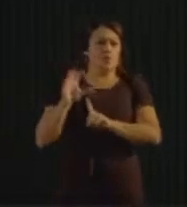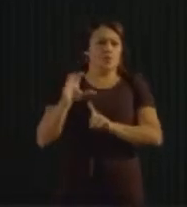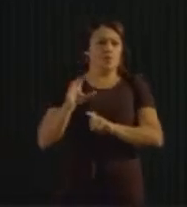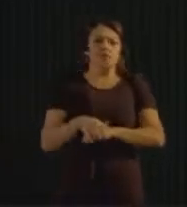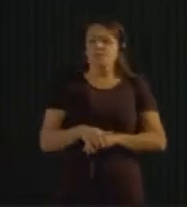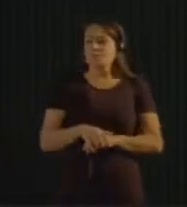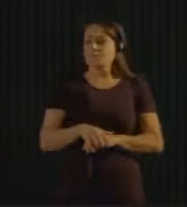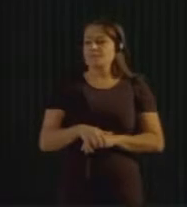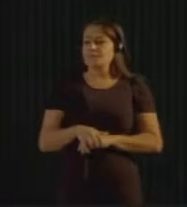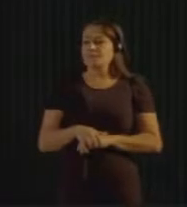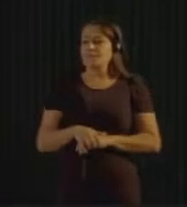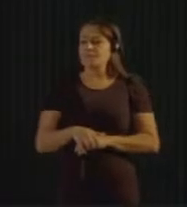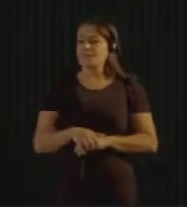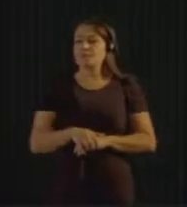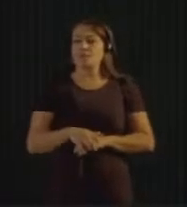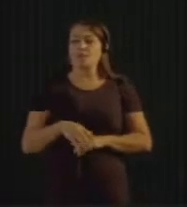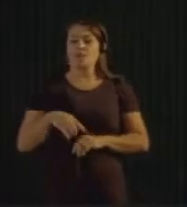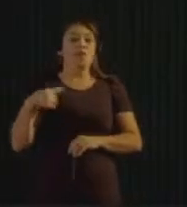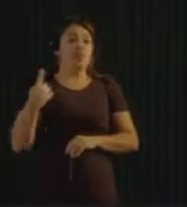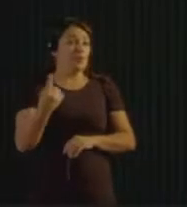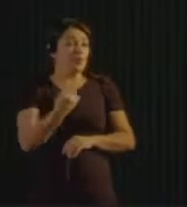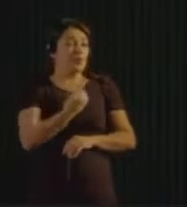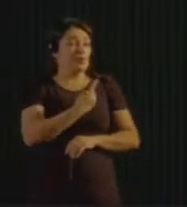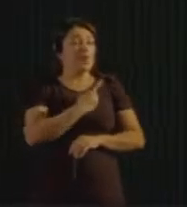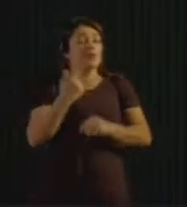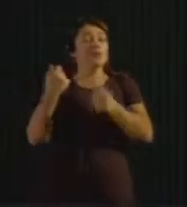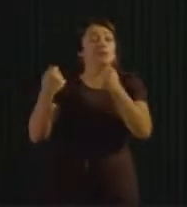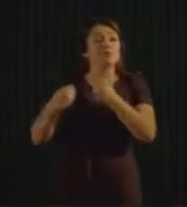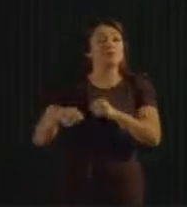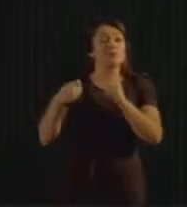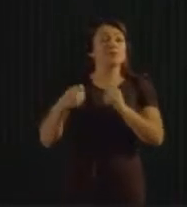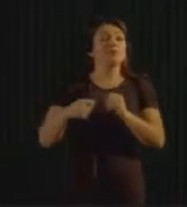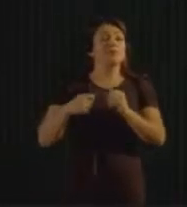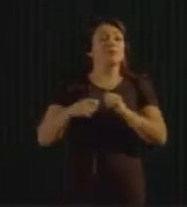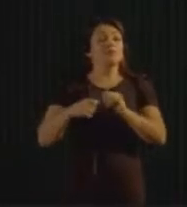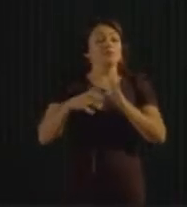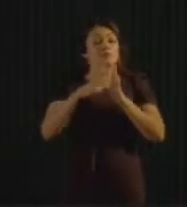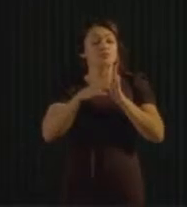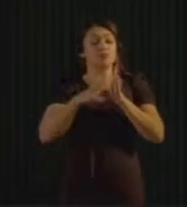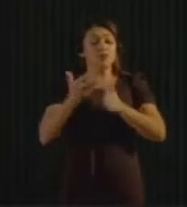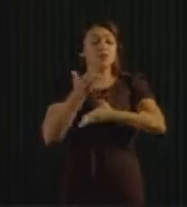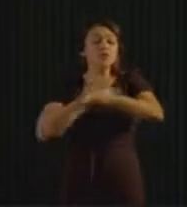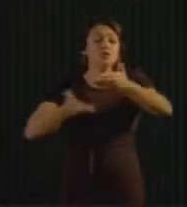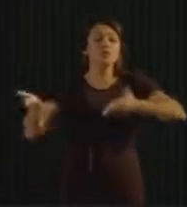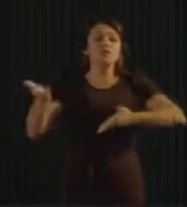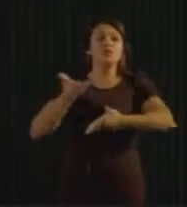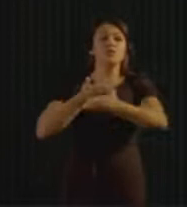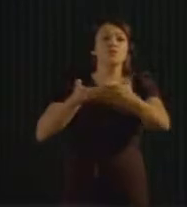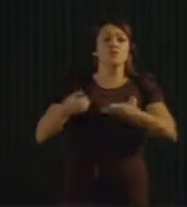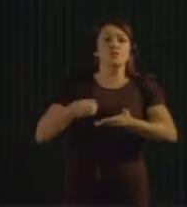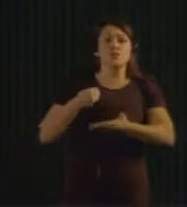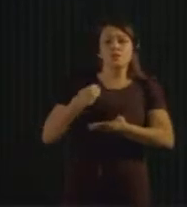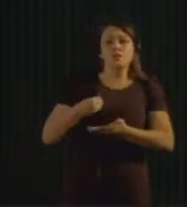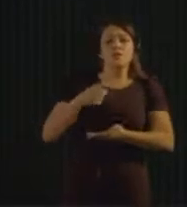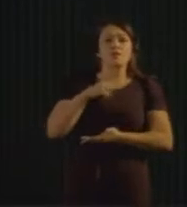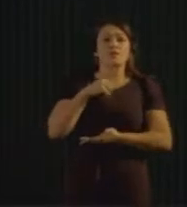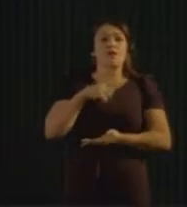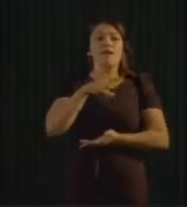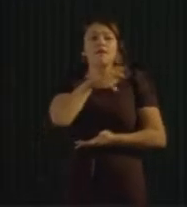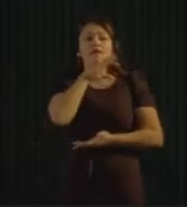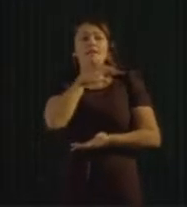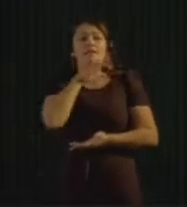the muskogs and the horses, blackbirds, blue whales and bees. In addition, the people who come after us, our children and our grandchildren,